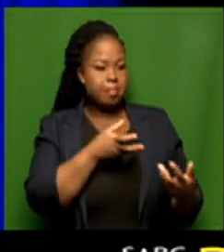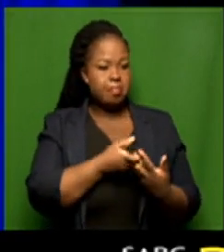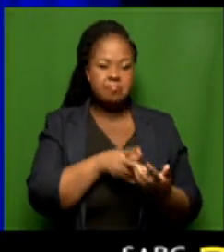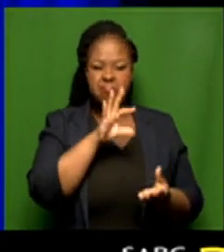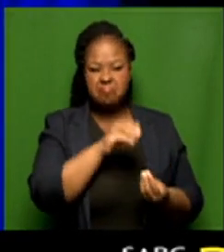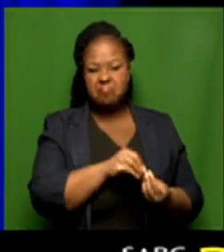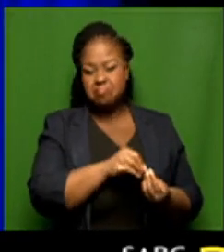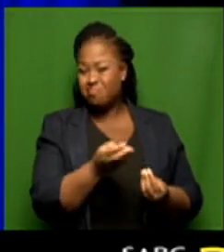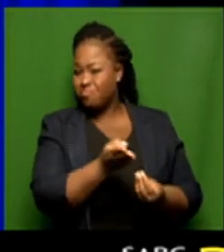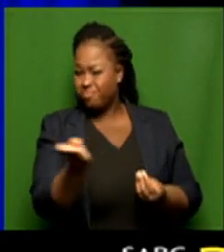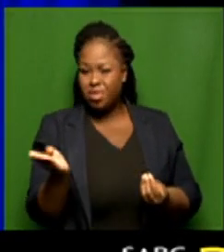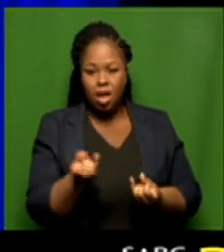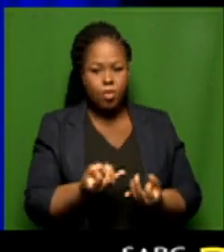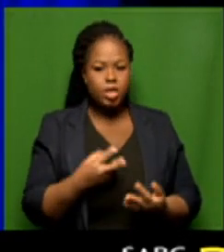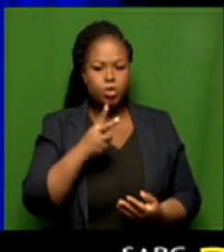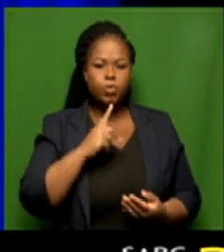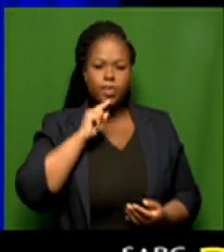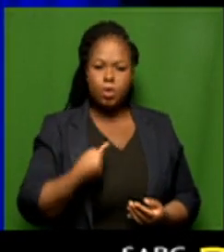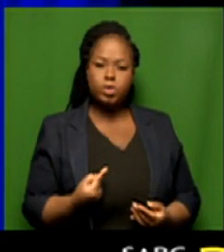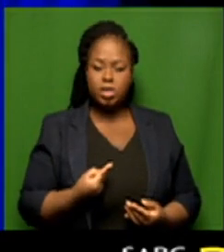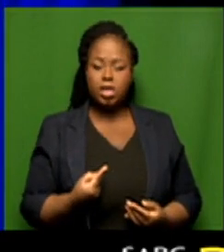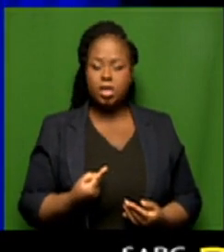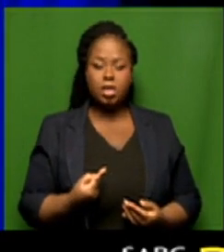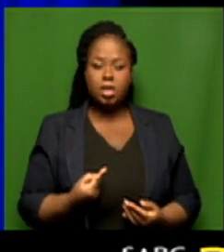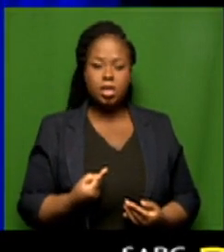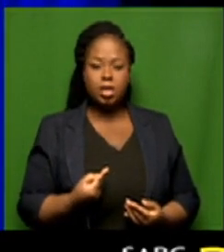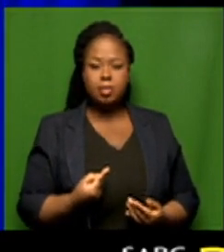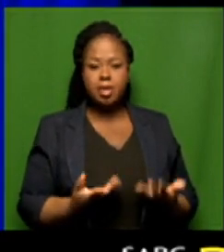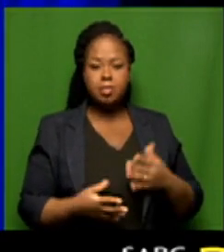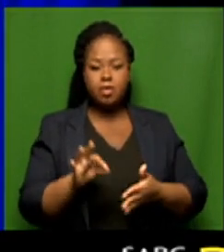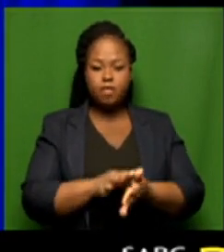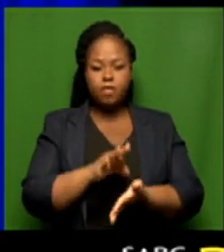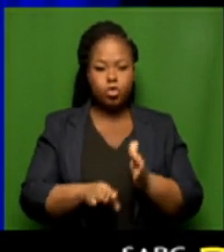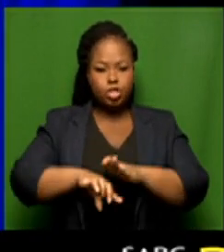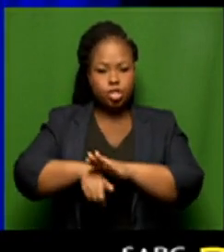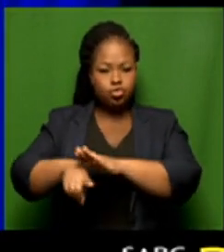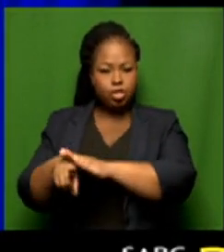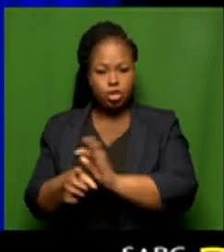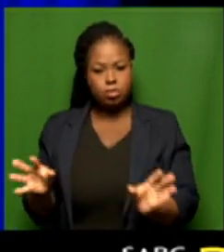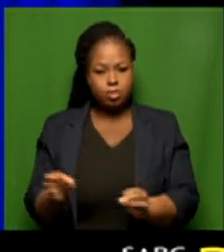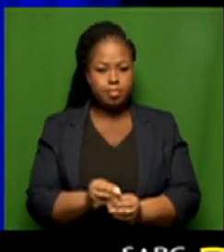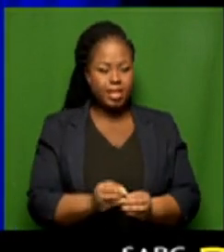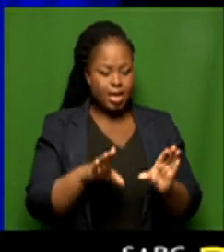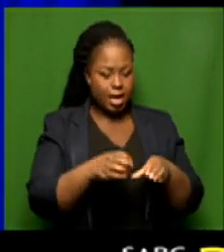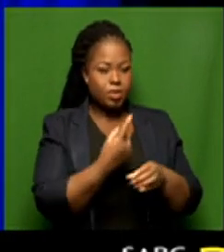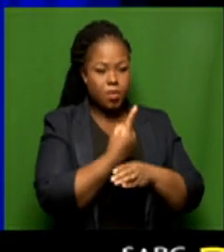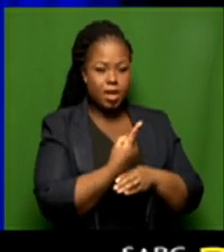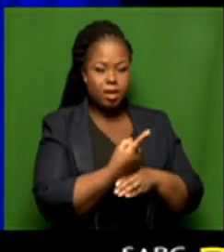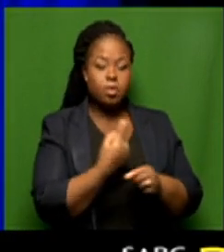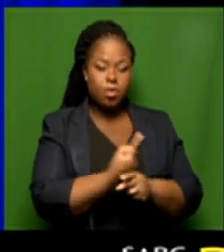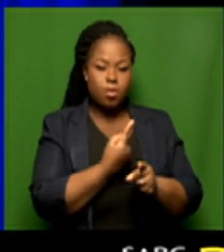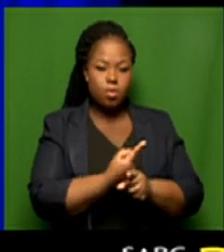,000 voting in one cluster. Once those results come in, we take them